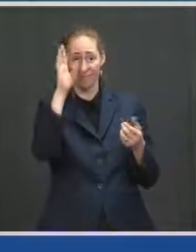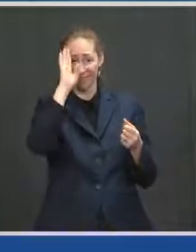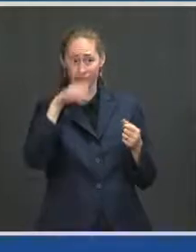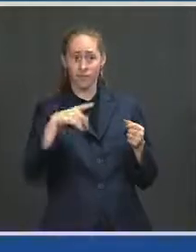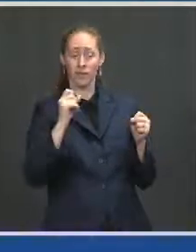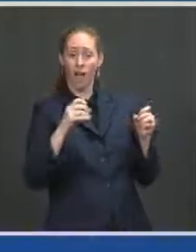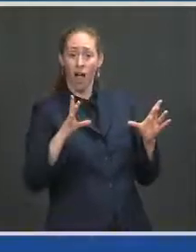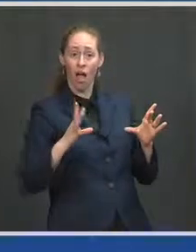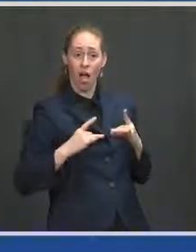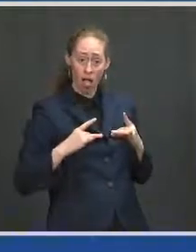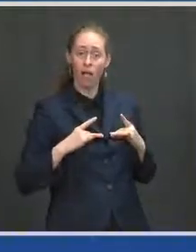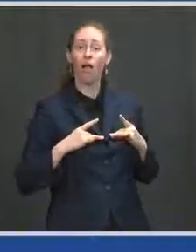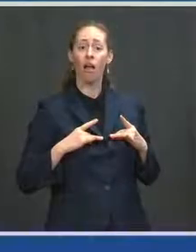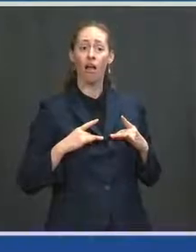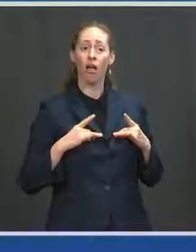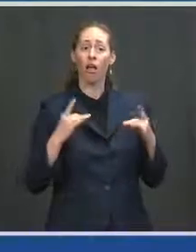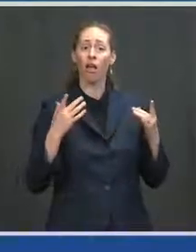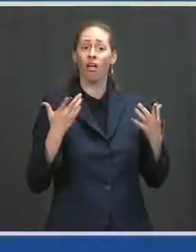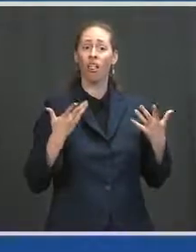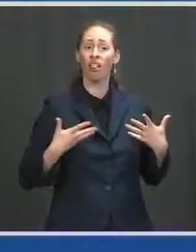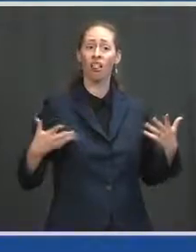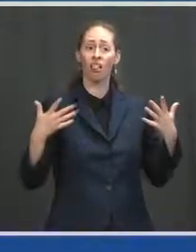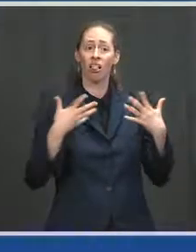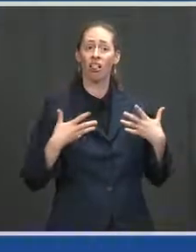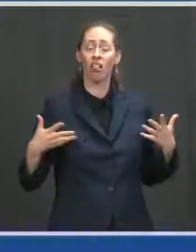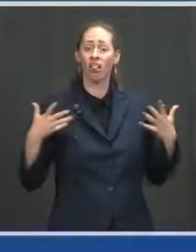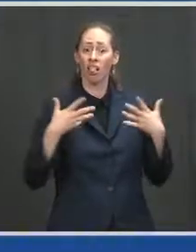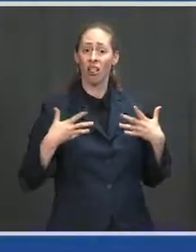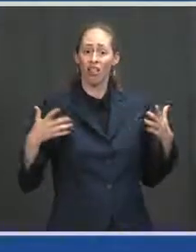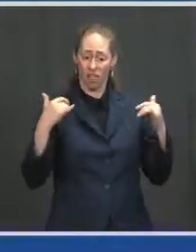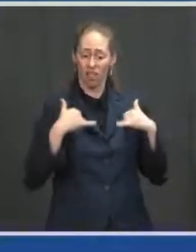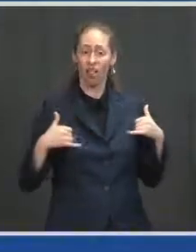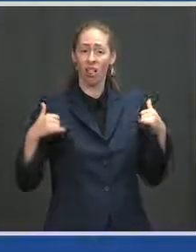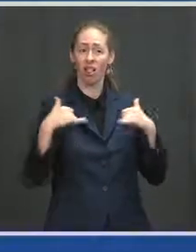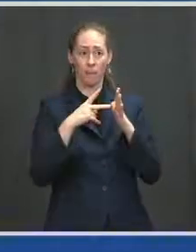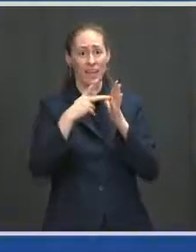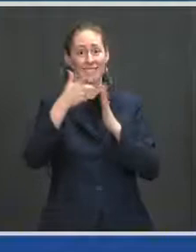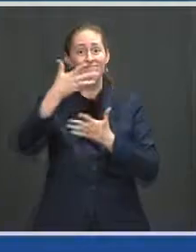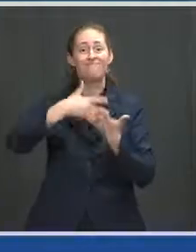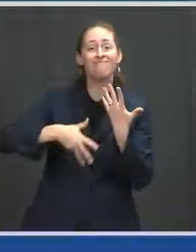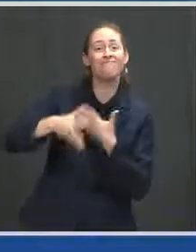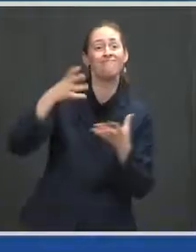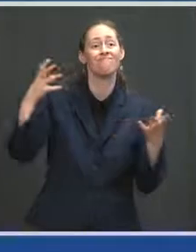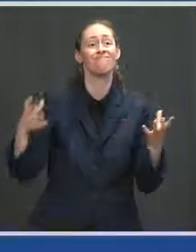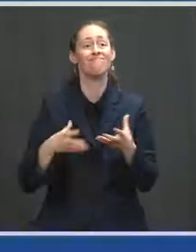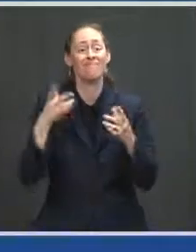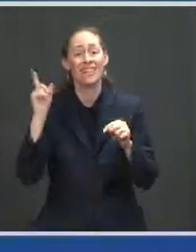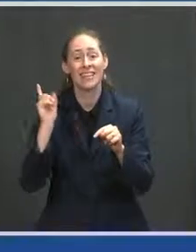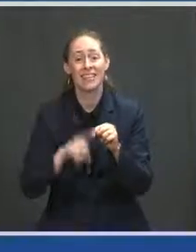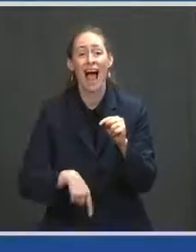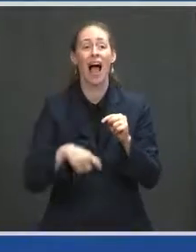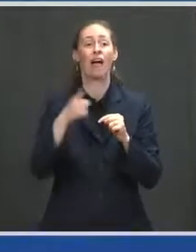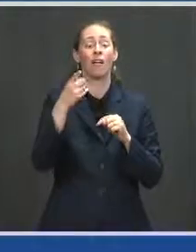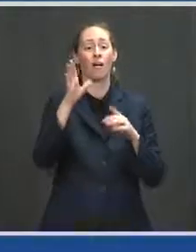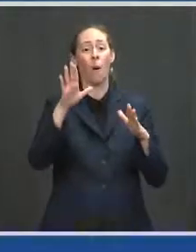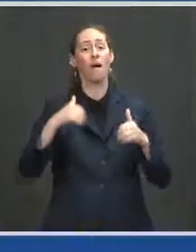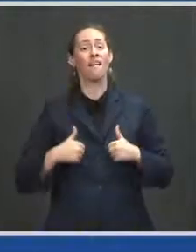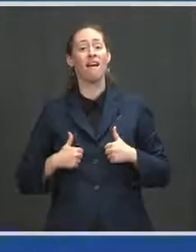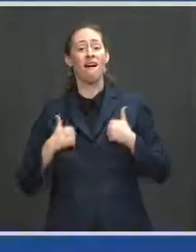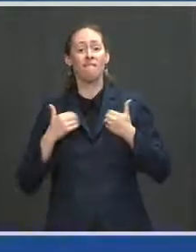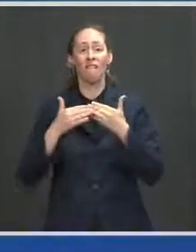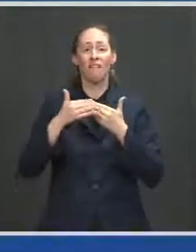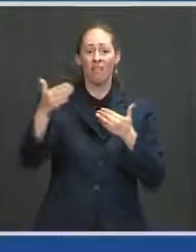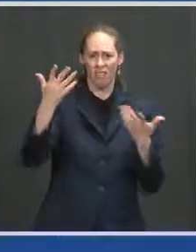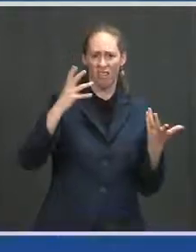It will impact on your social life. It could have long-term implications for your health that we don't even know about yet